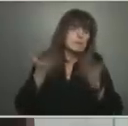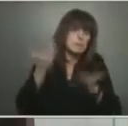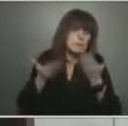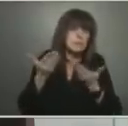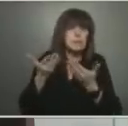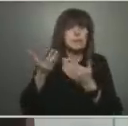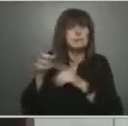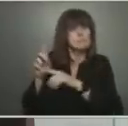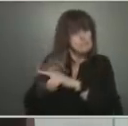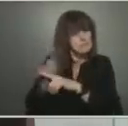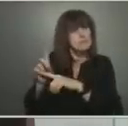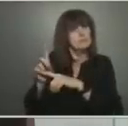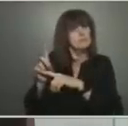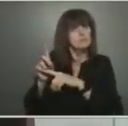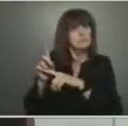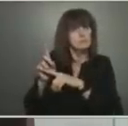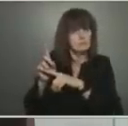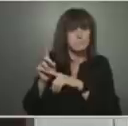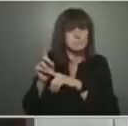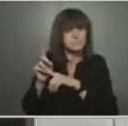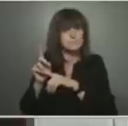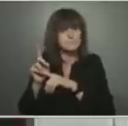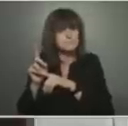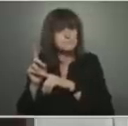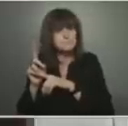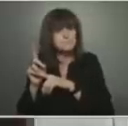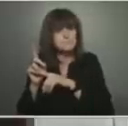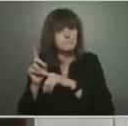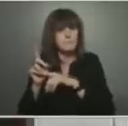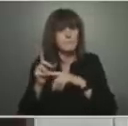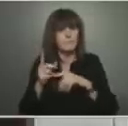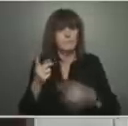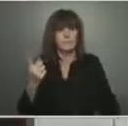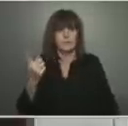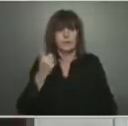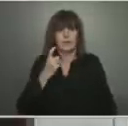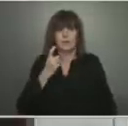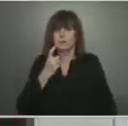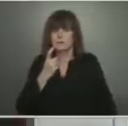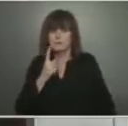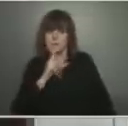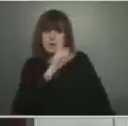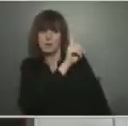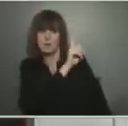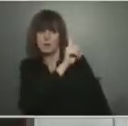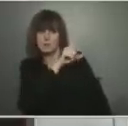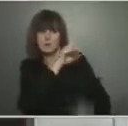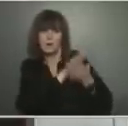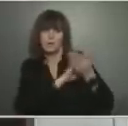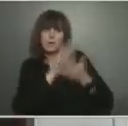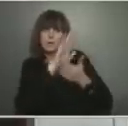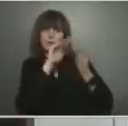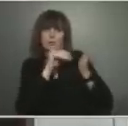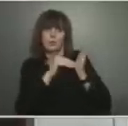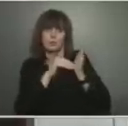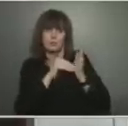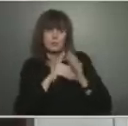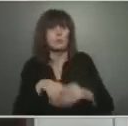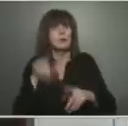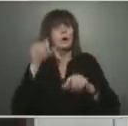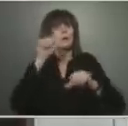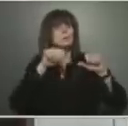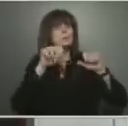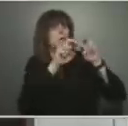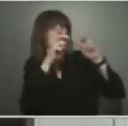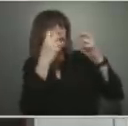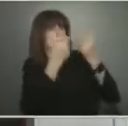best for the college themselves, but the science table has confirmed that ivermectin is not a medication